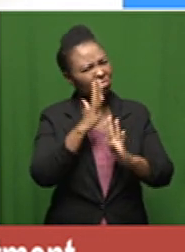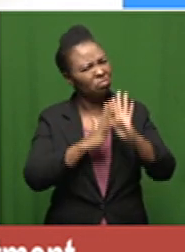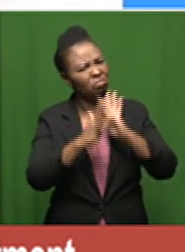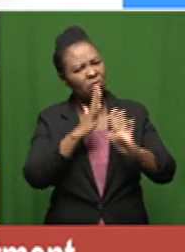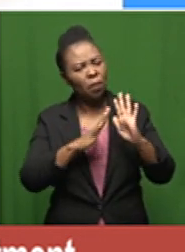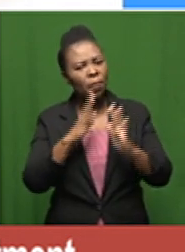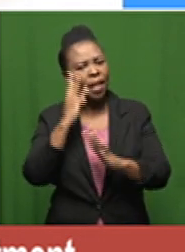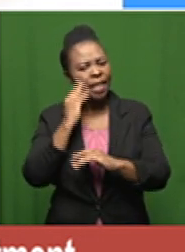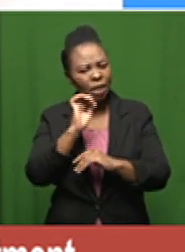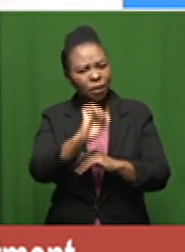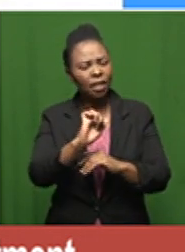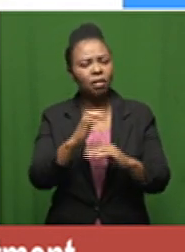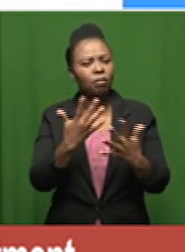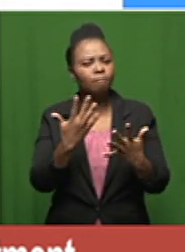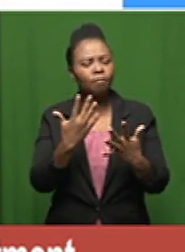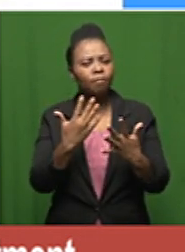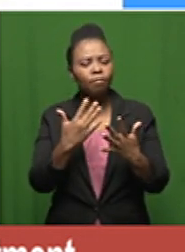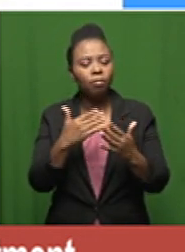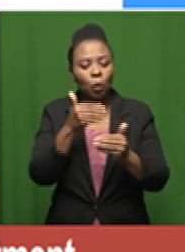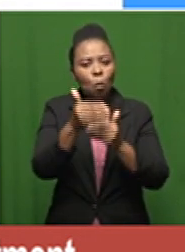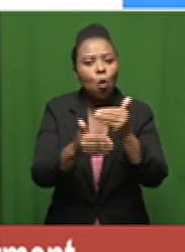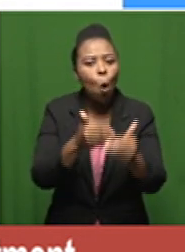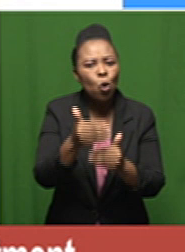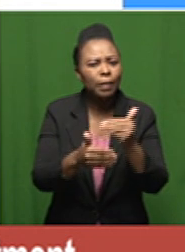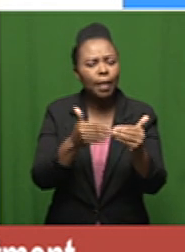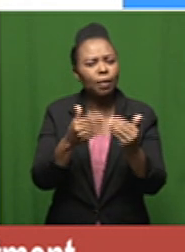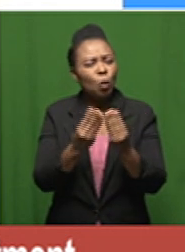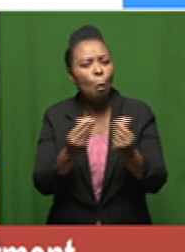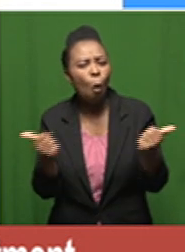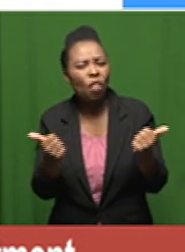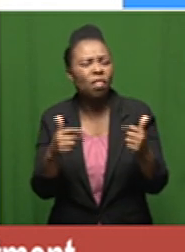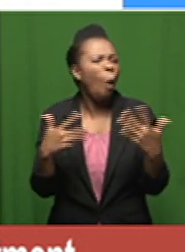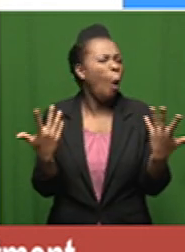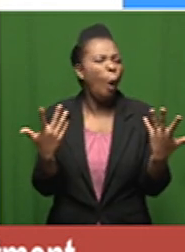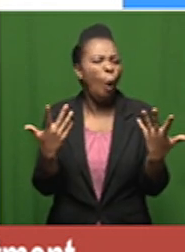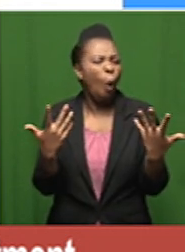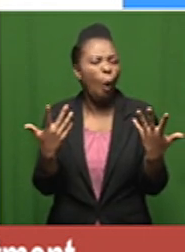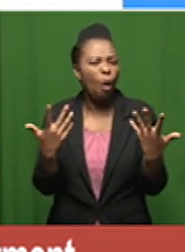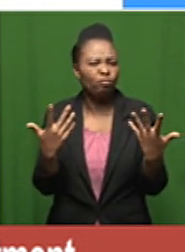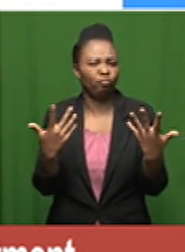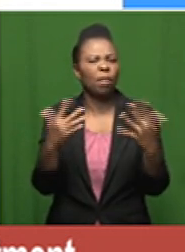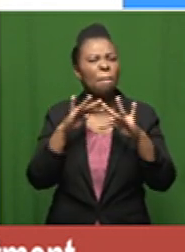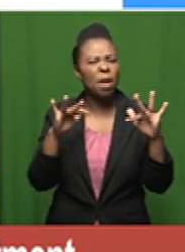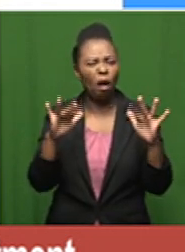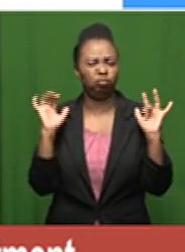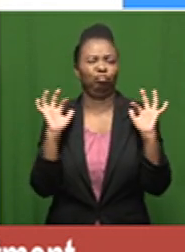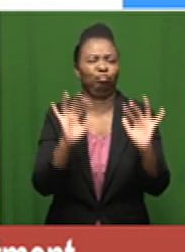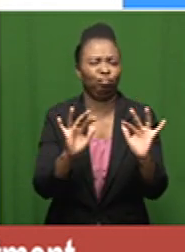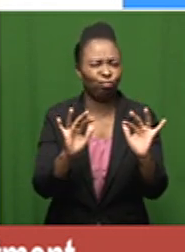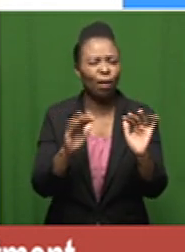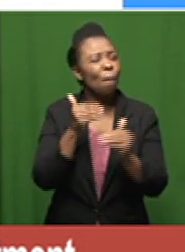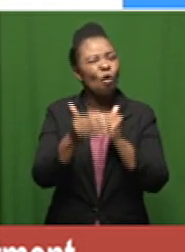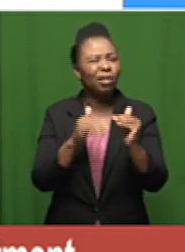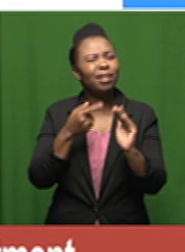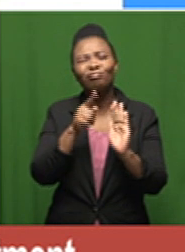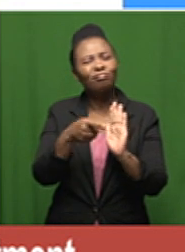was the treatment how was the process of testing was it smooth or were there too many people there how was the process of